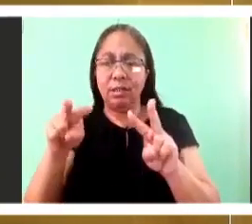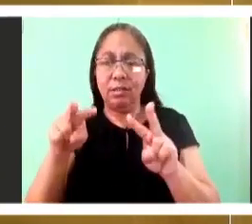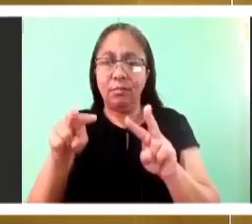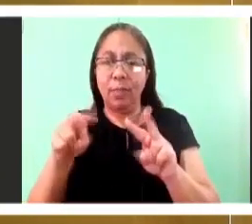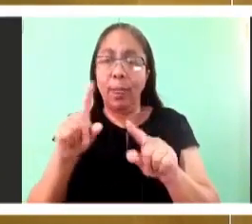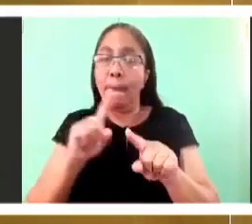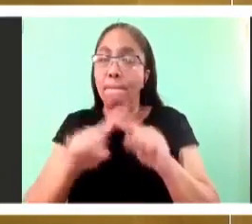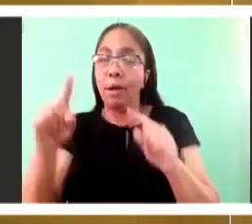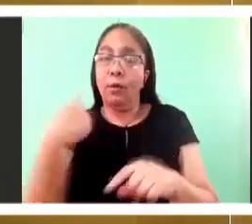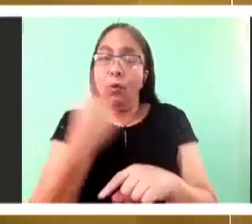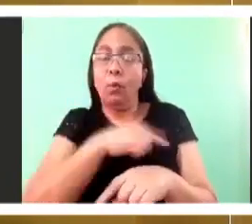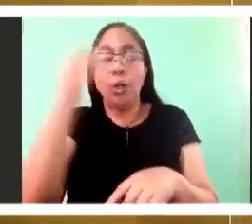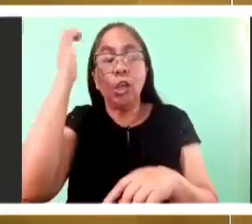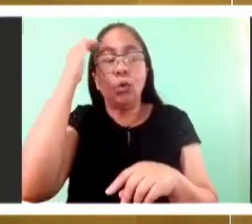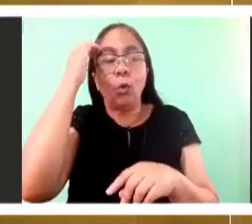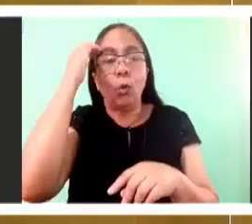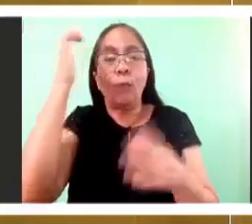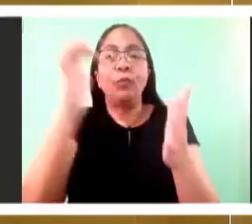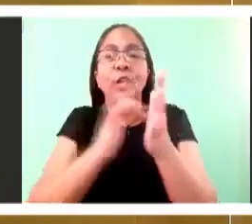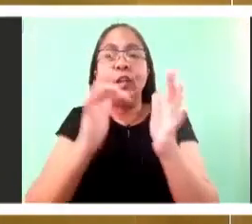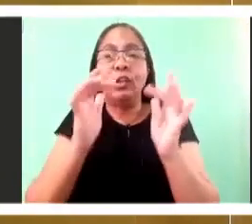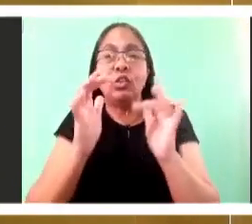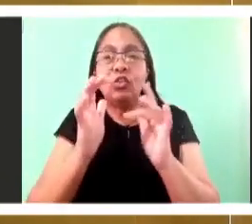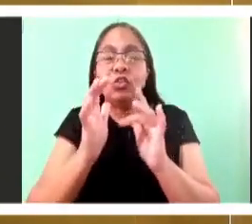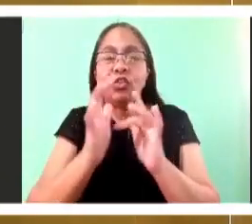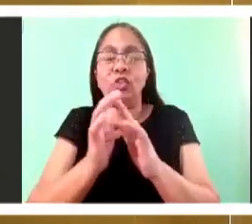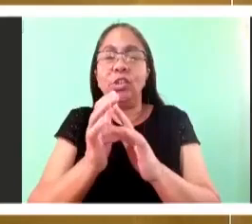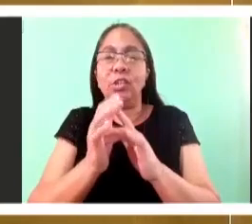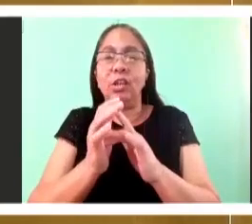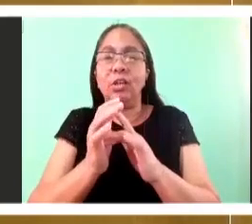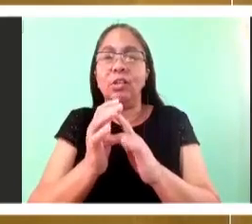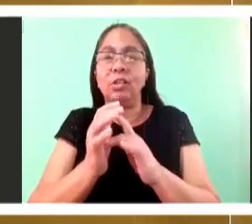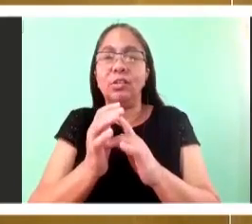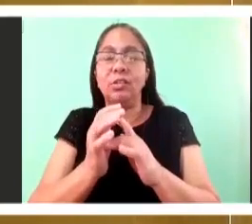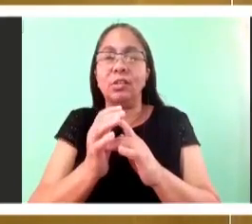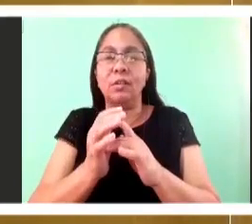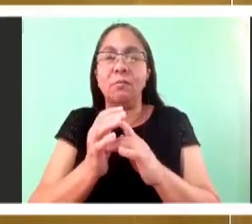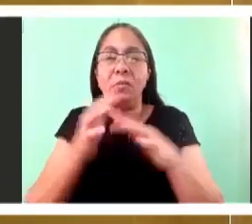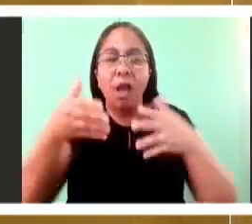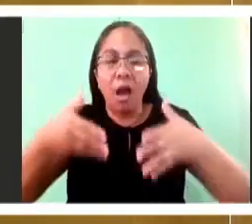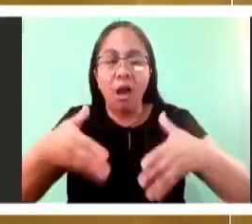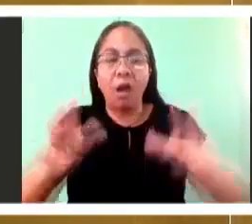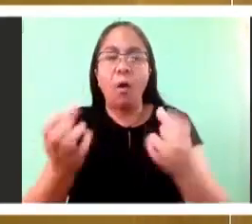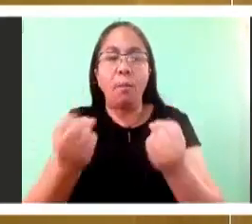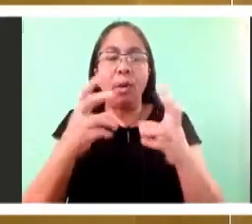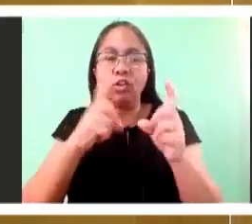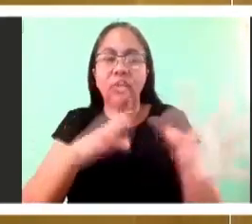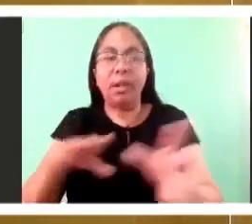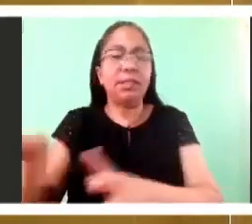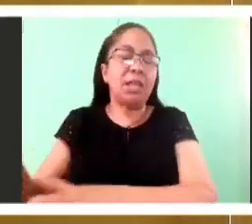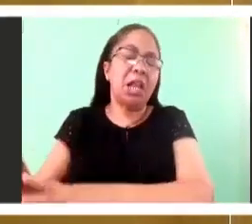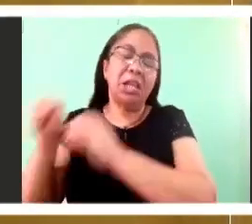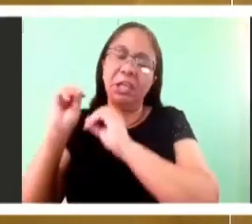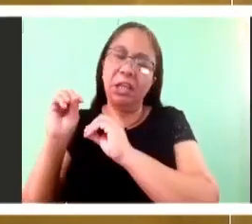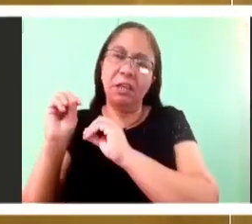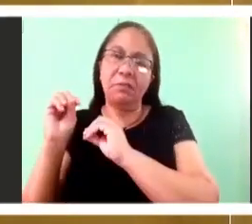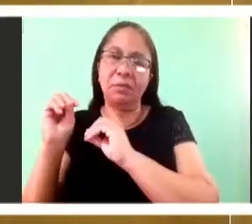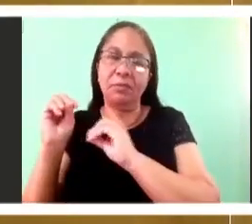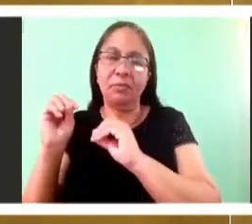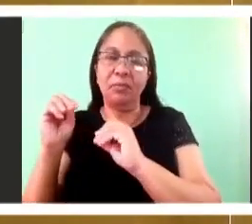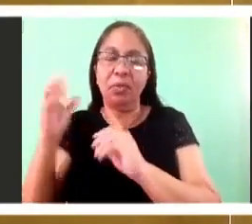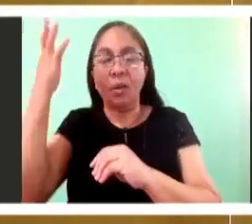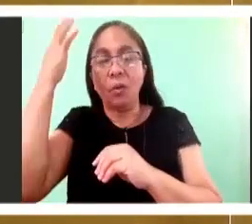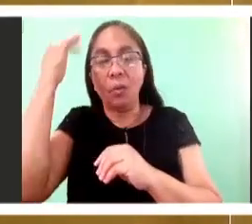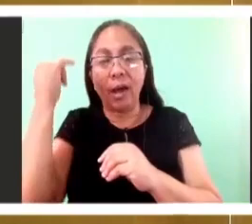of the true doctrine that he was teaching the doctrine of the Eucharist he doesn't soften it he makes it more difficult for them